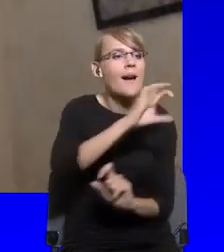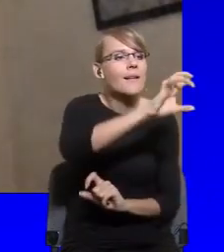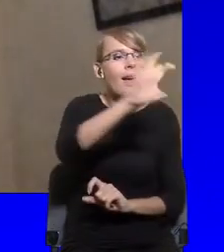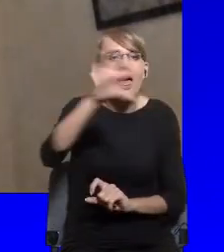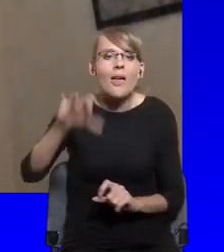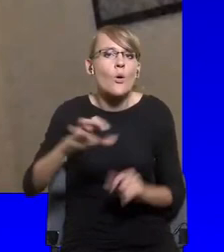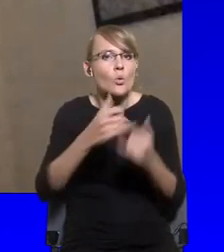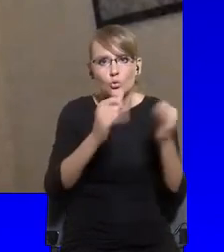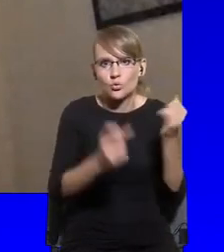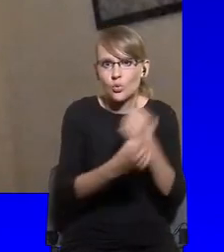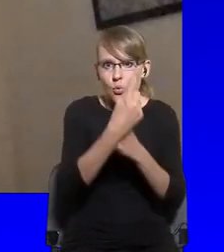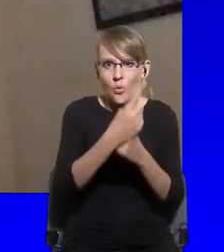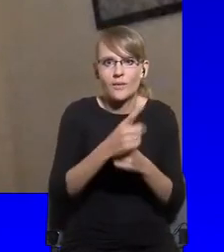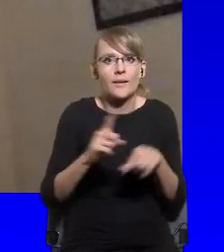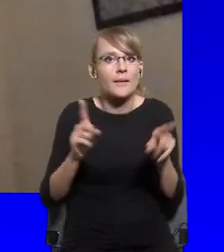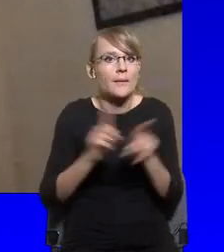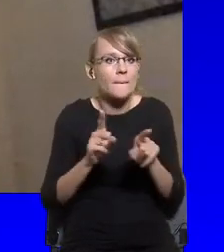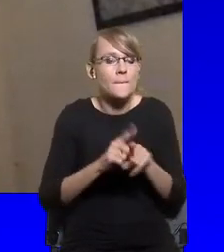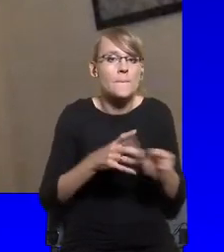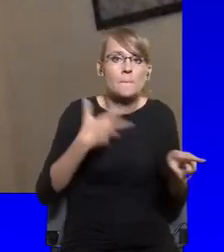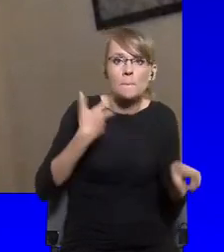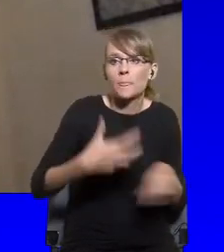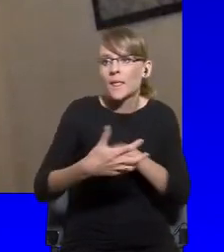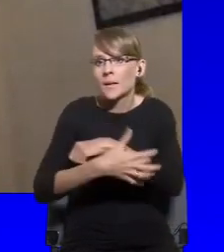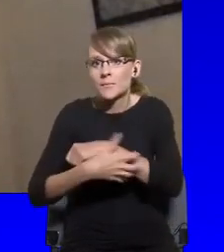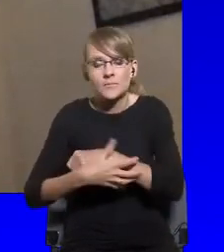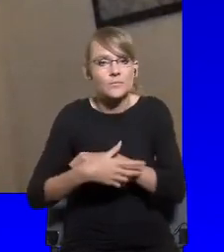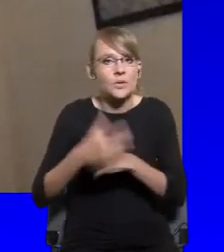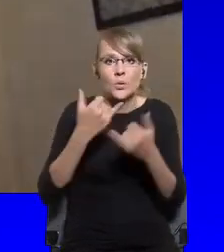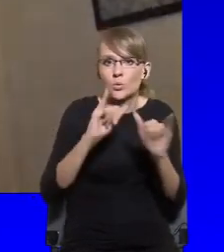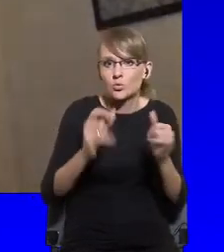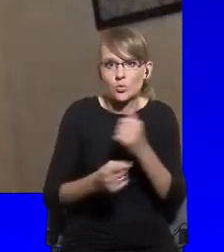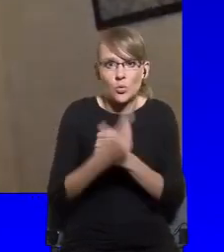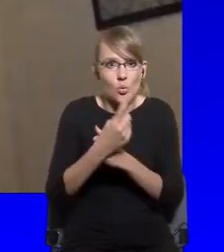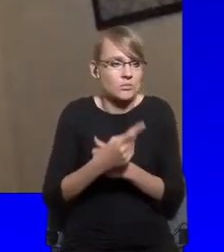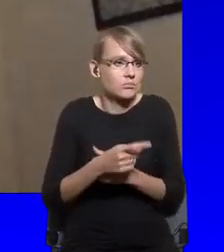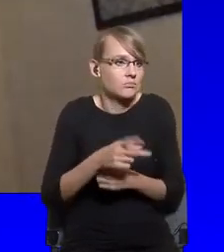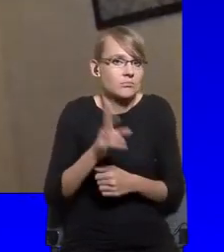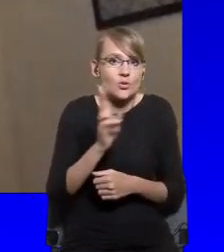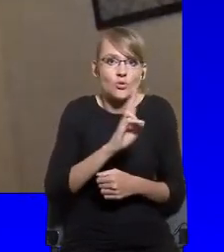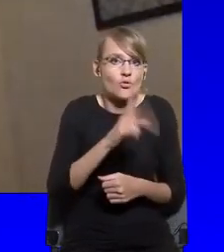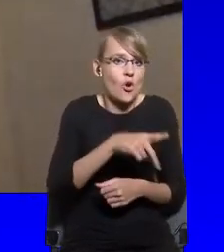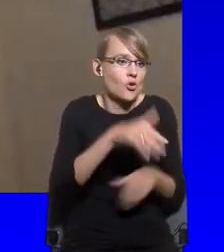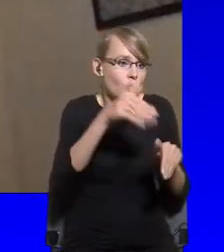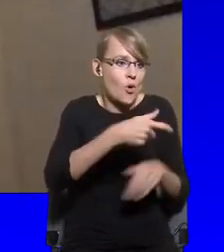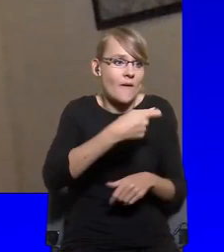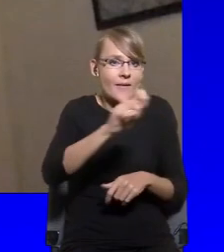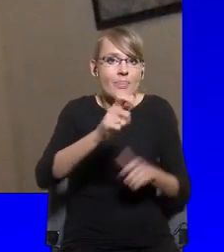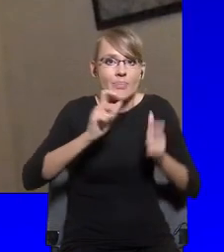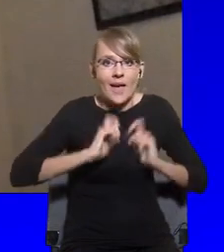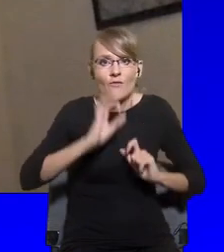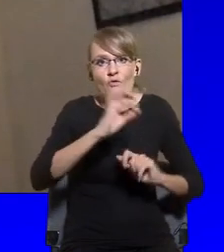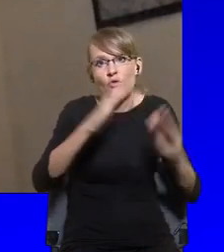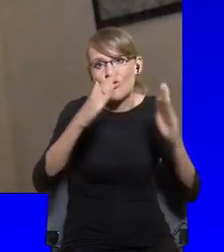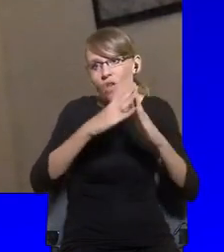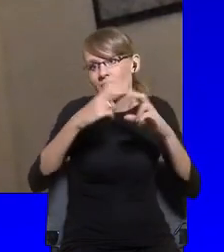But the same is true with with envy, where which has been a kind of important part of our of our politics and a lot of